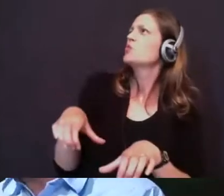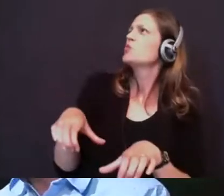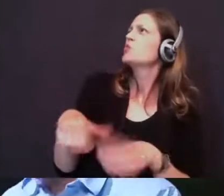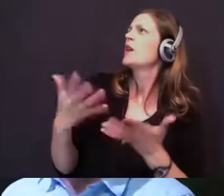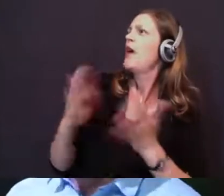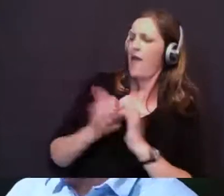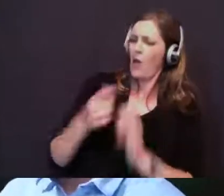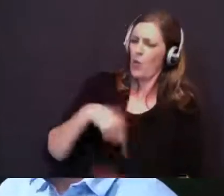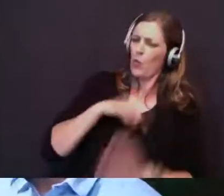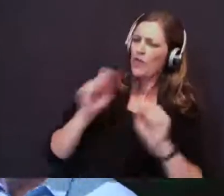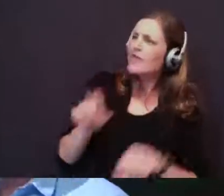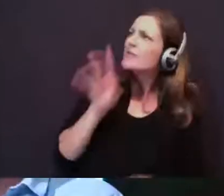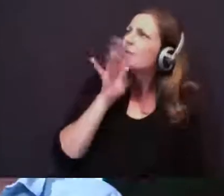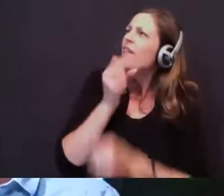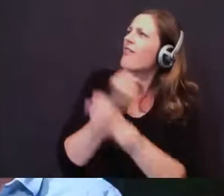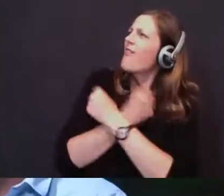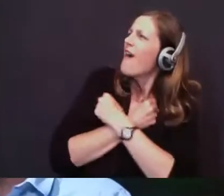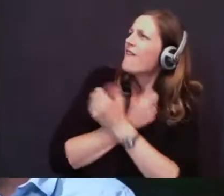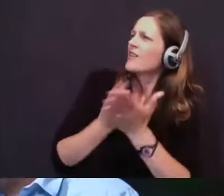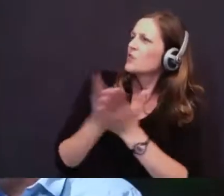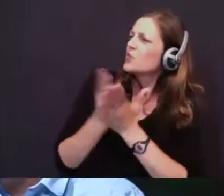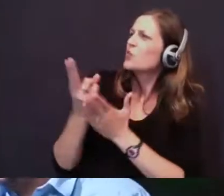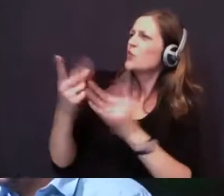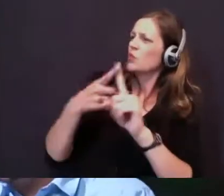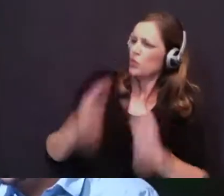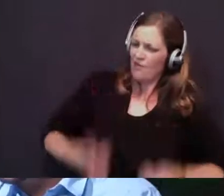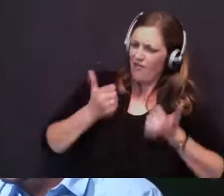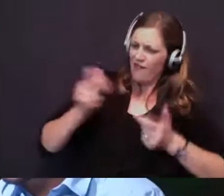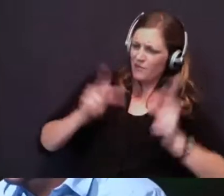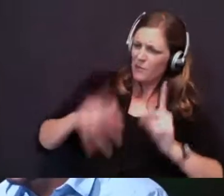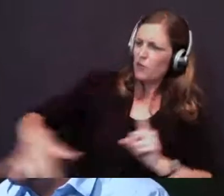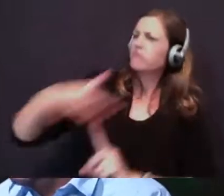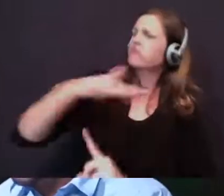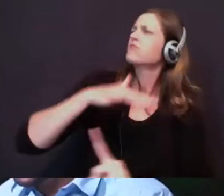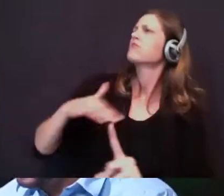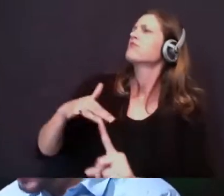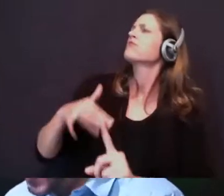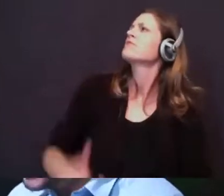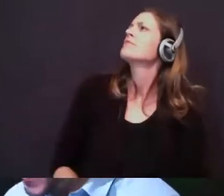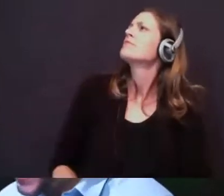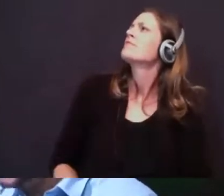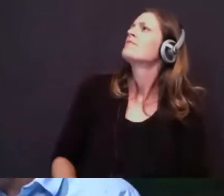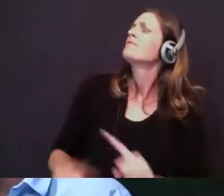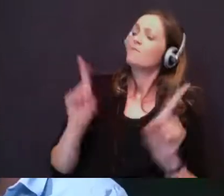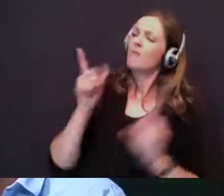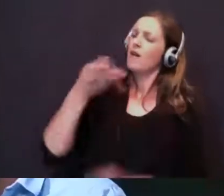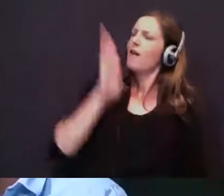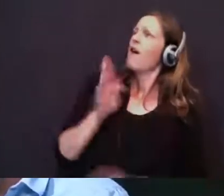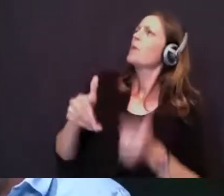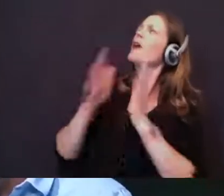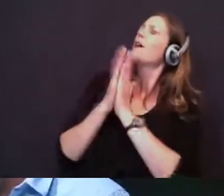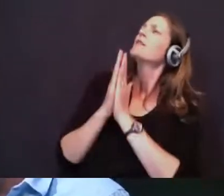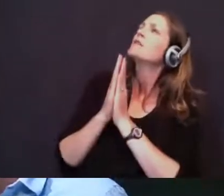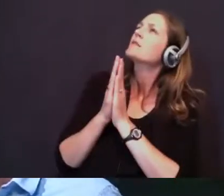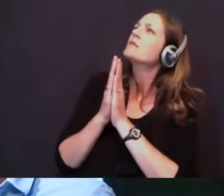we can speak love and truth into the lives of those around us. But God, we ask that you would